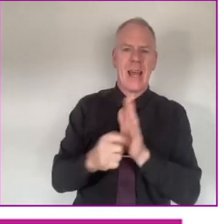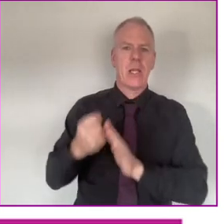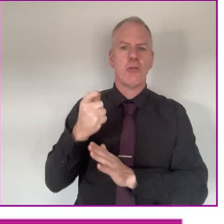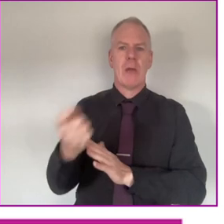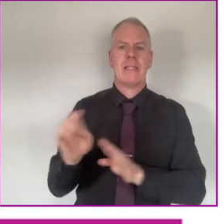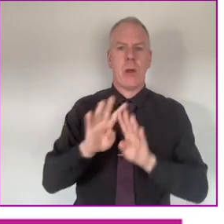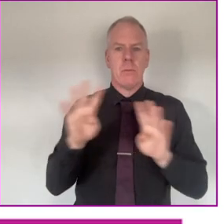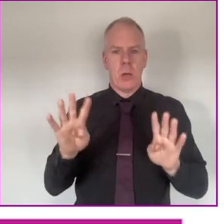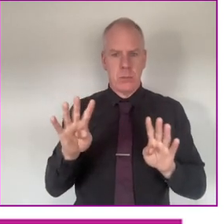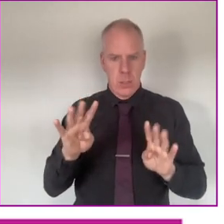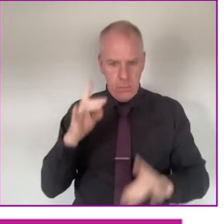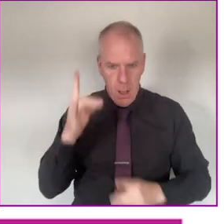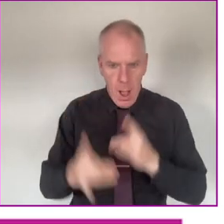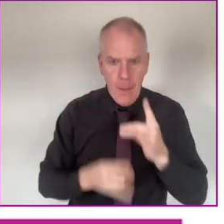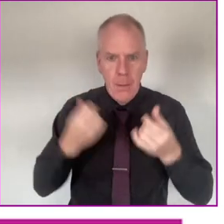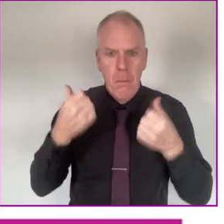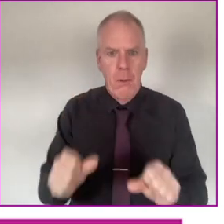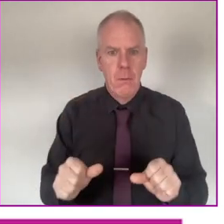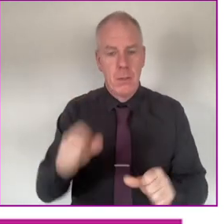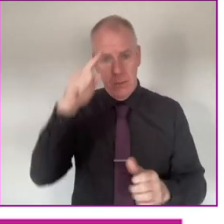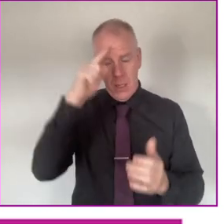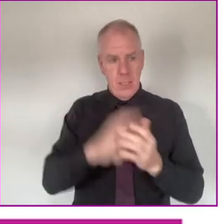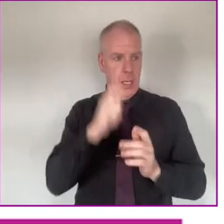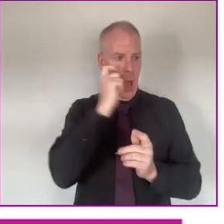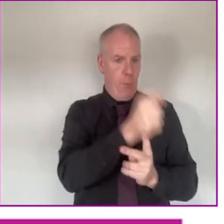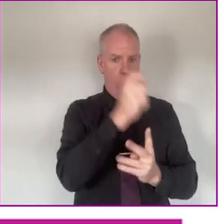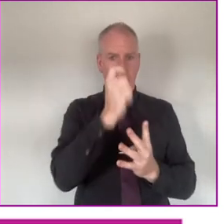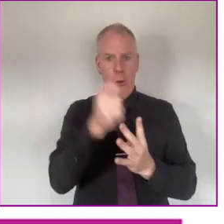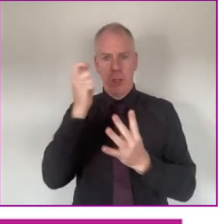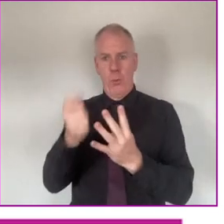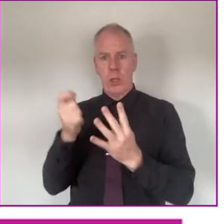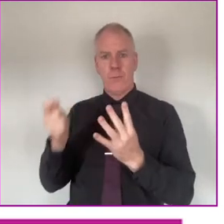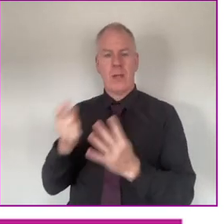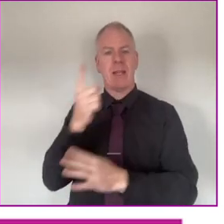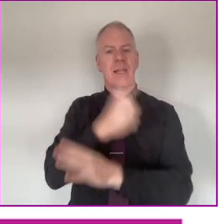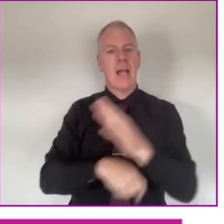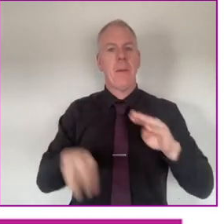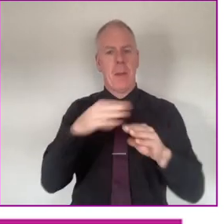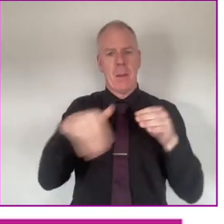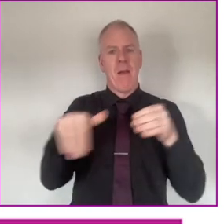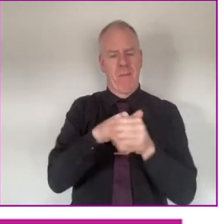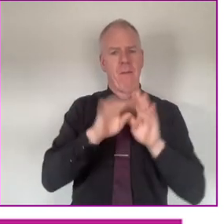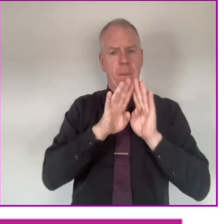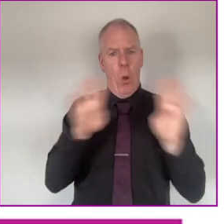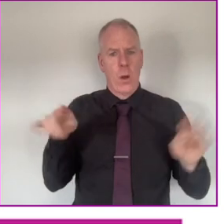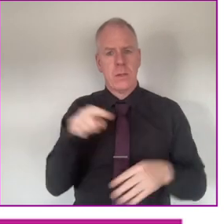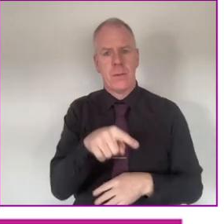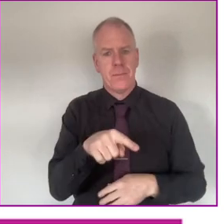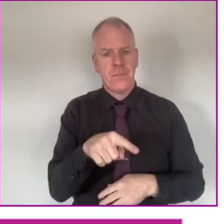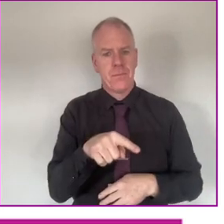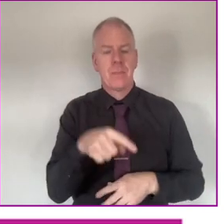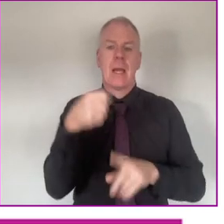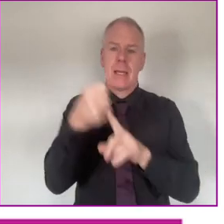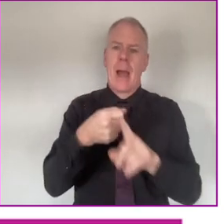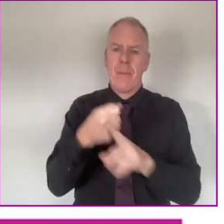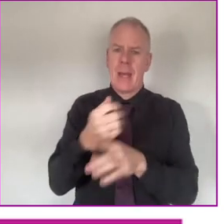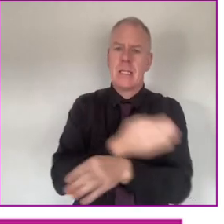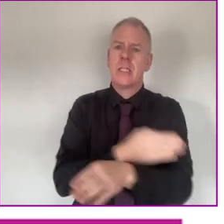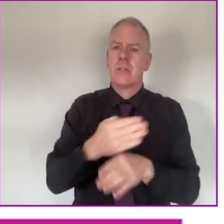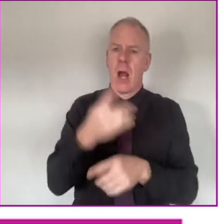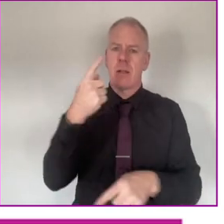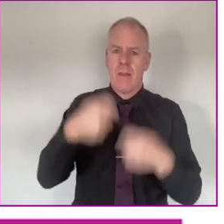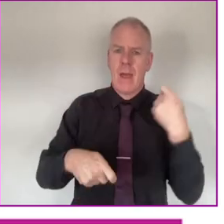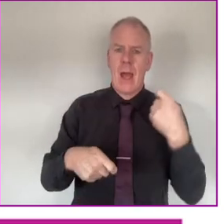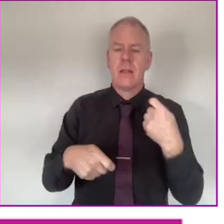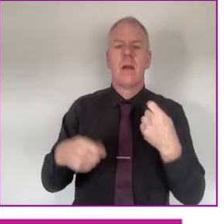boards. And that's what happened. And he decided to appoint disabled people to state transport boards. And a campaign